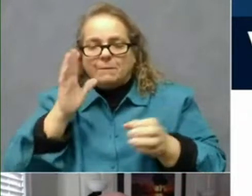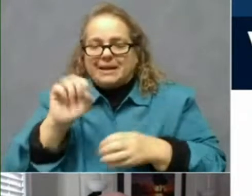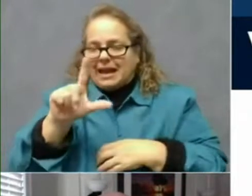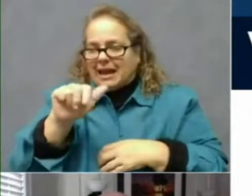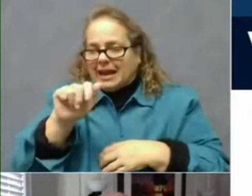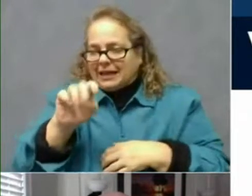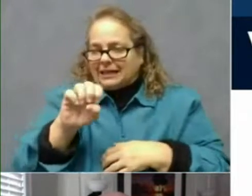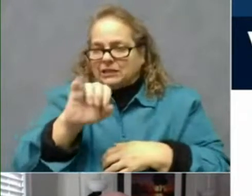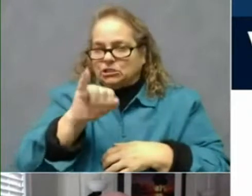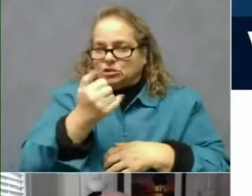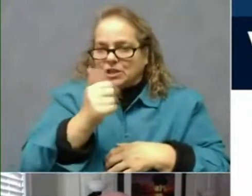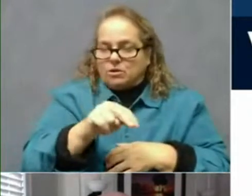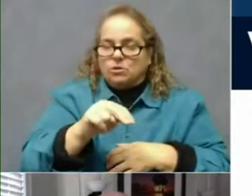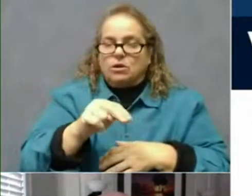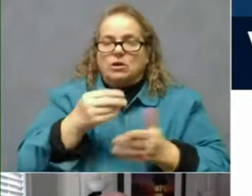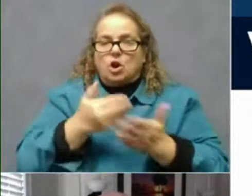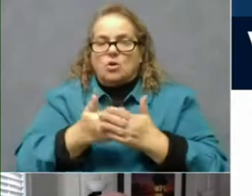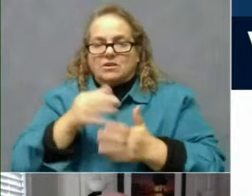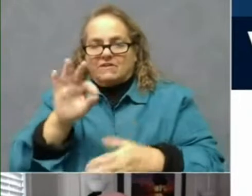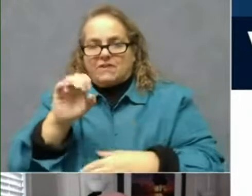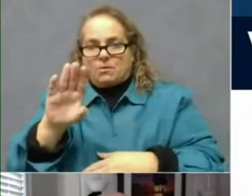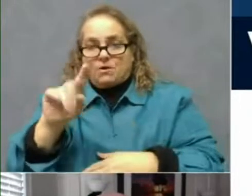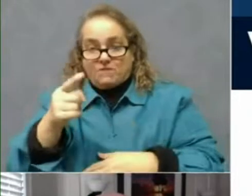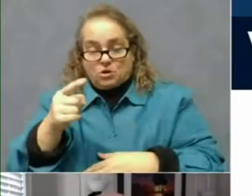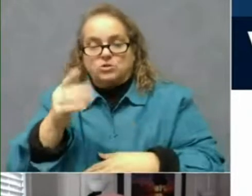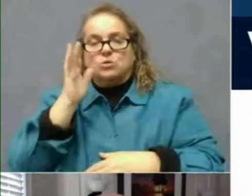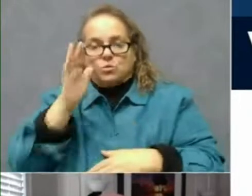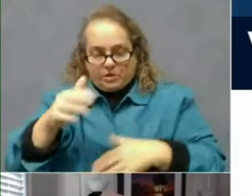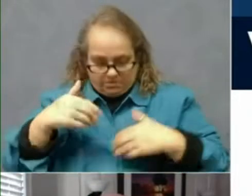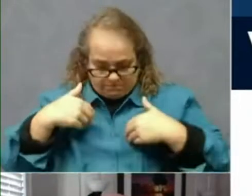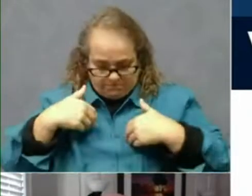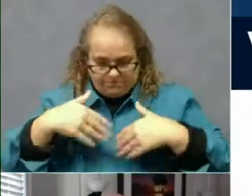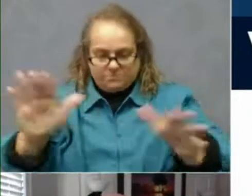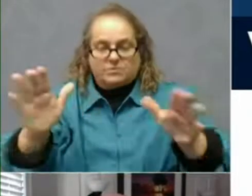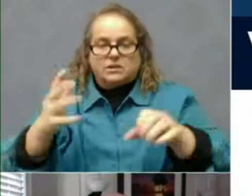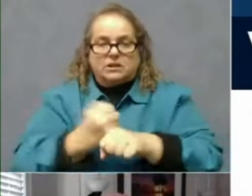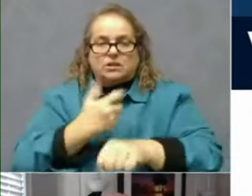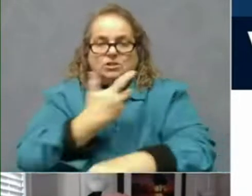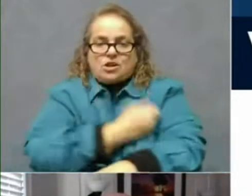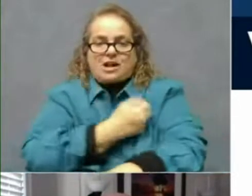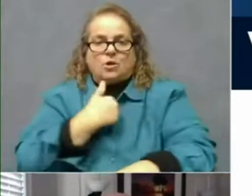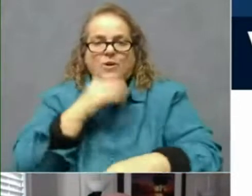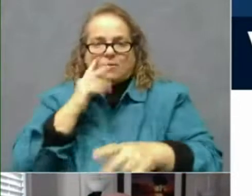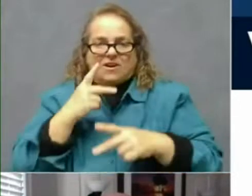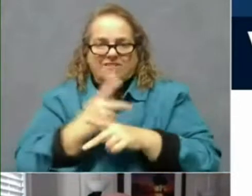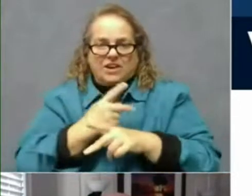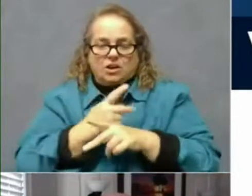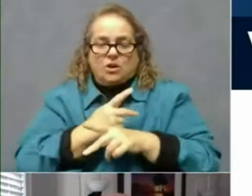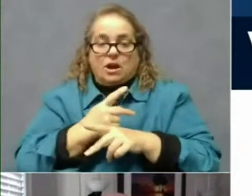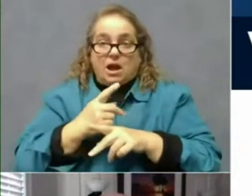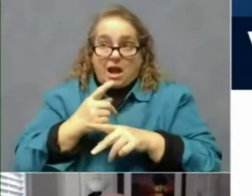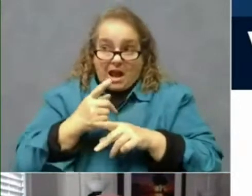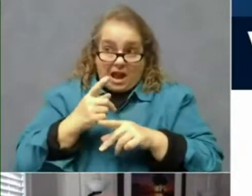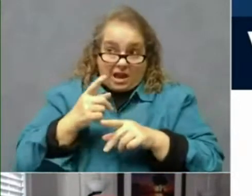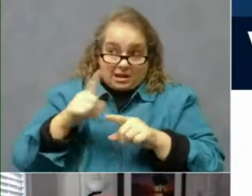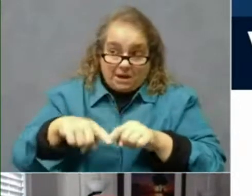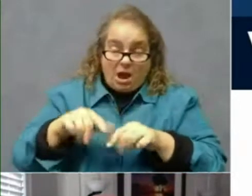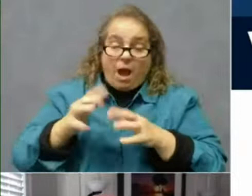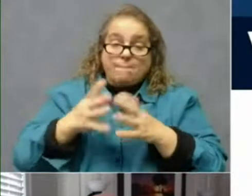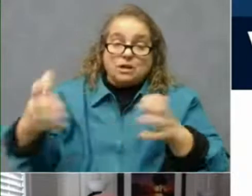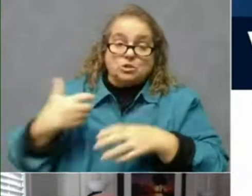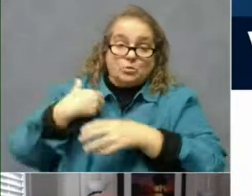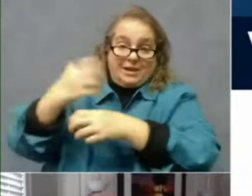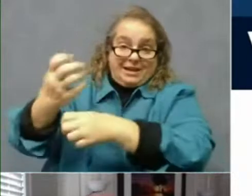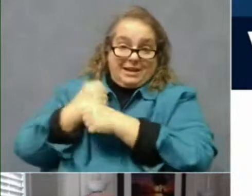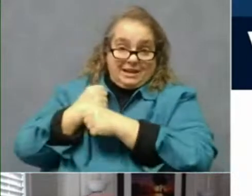February 1st, is when we'll roll this out. And we'll figure out, as quantities allow, how over a few weeks we try to go